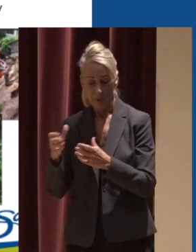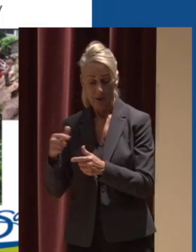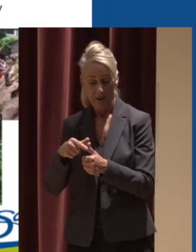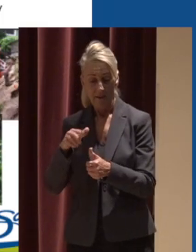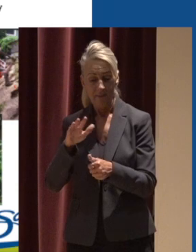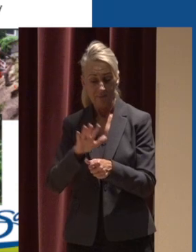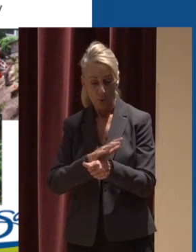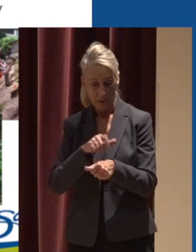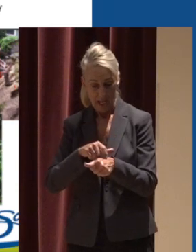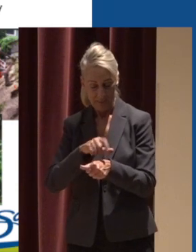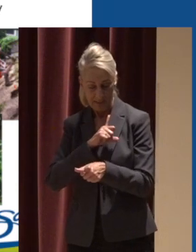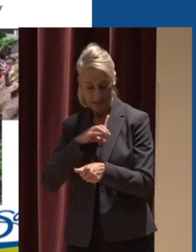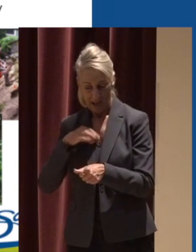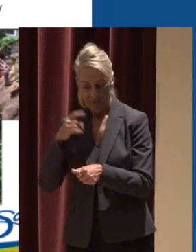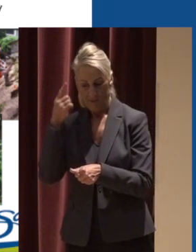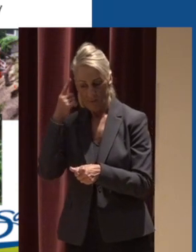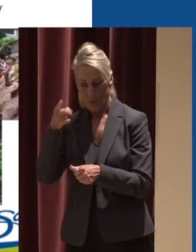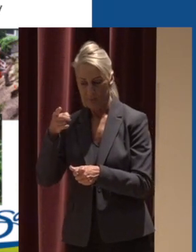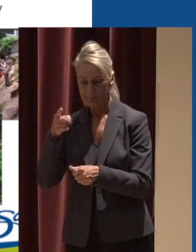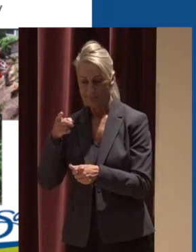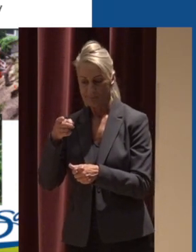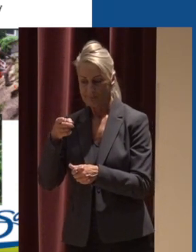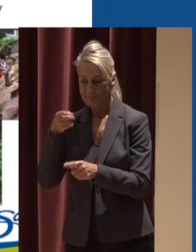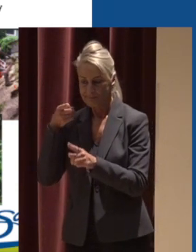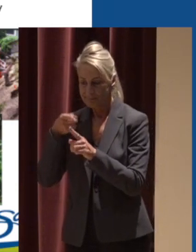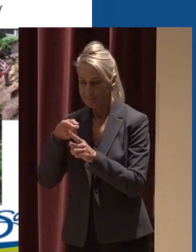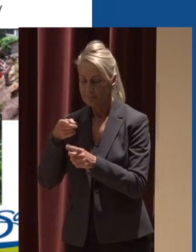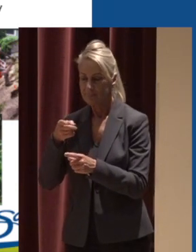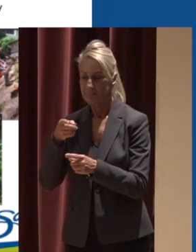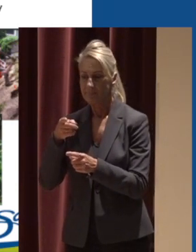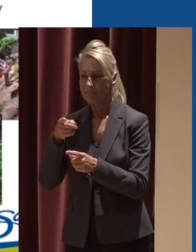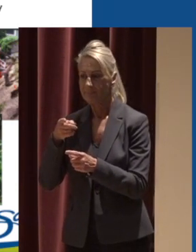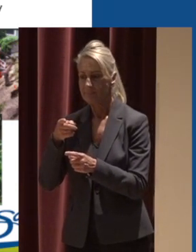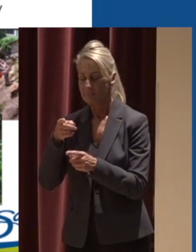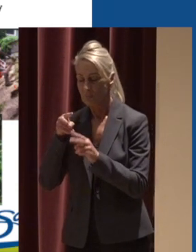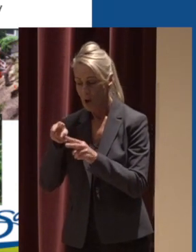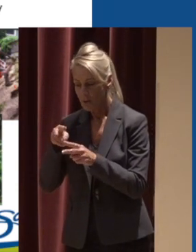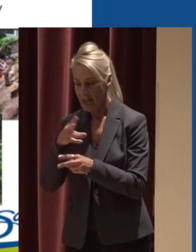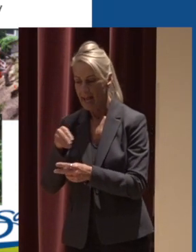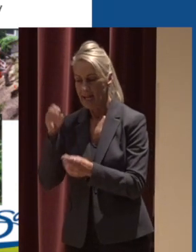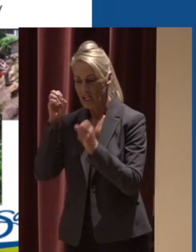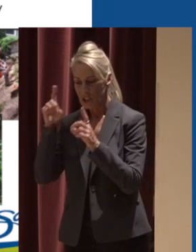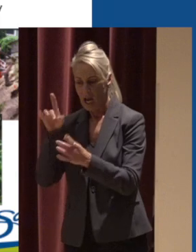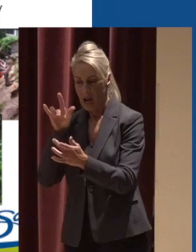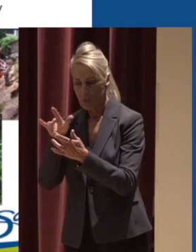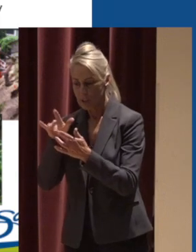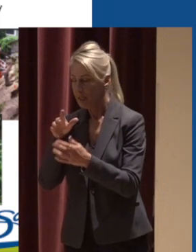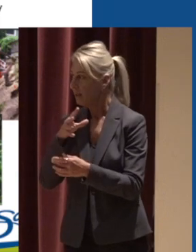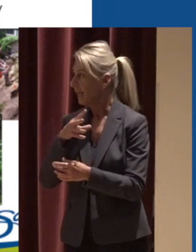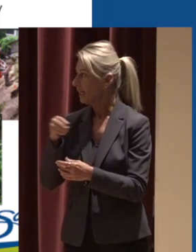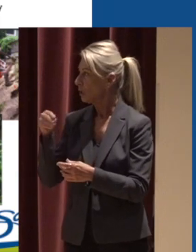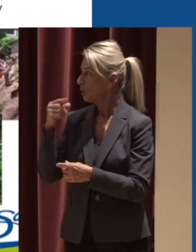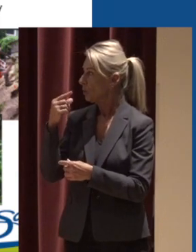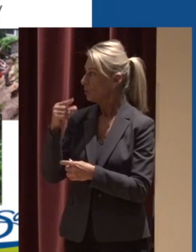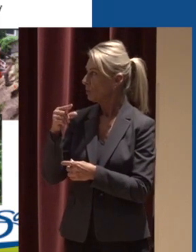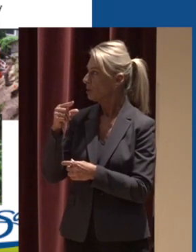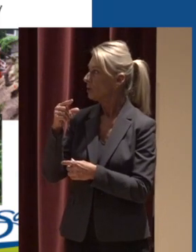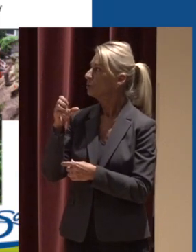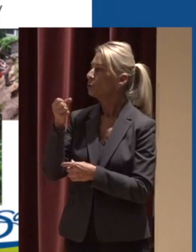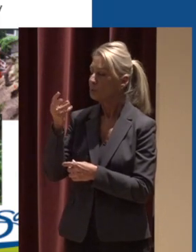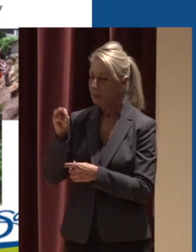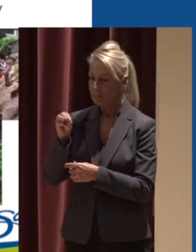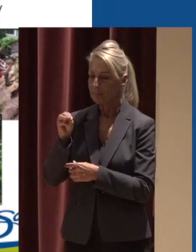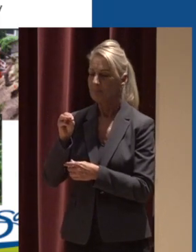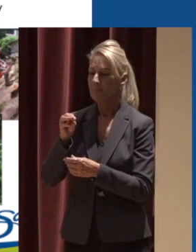-time staff who are dedicated to stormwater monitoring education outreach and the natural areas and green storm infrastructure we also